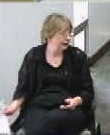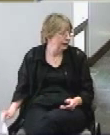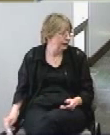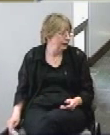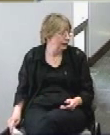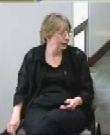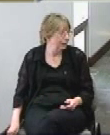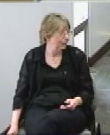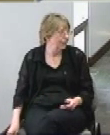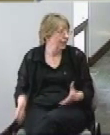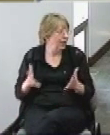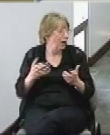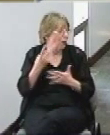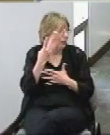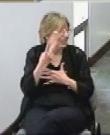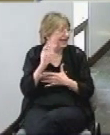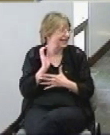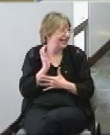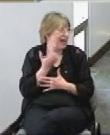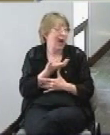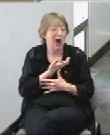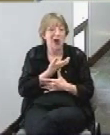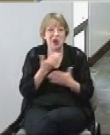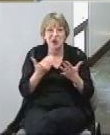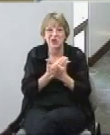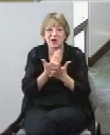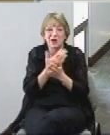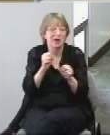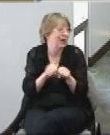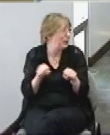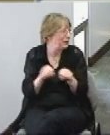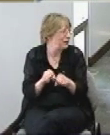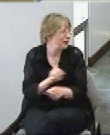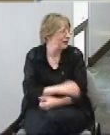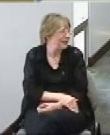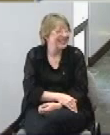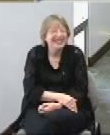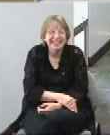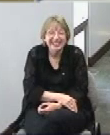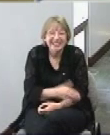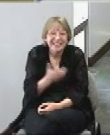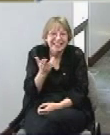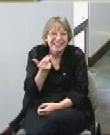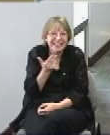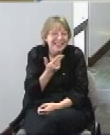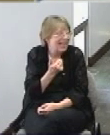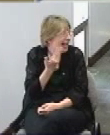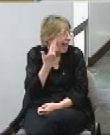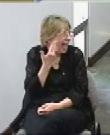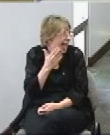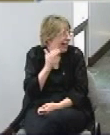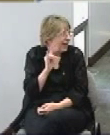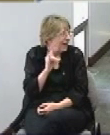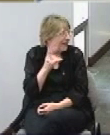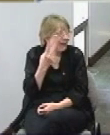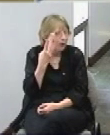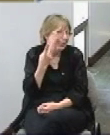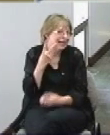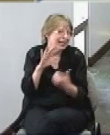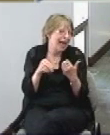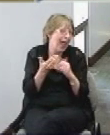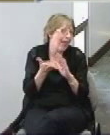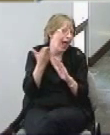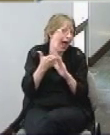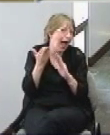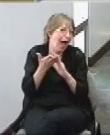I want you to see our our rental shoes they are I don't know that we can tell how they operate could